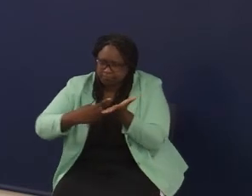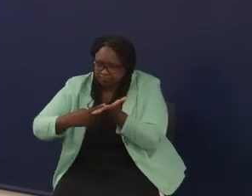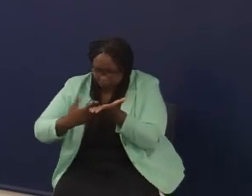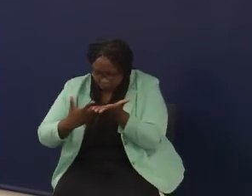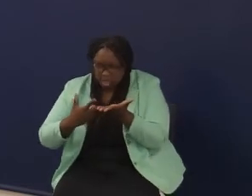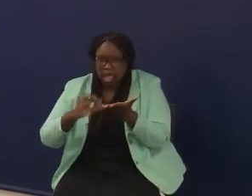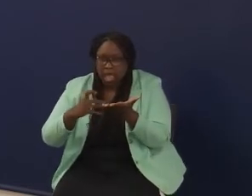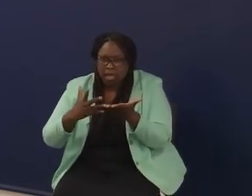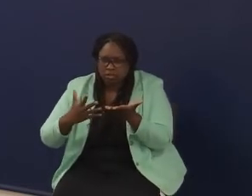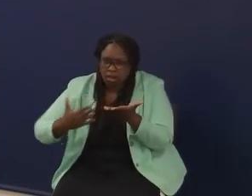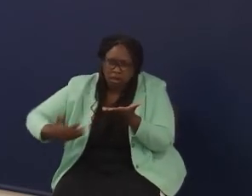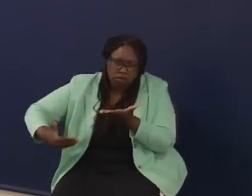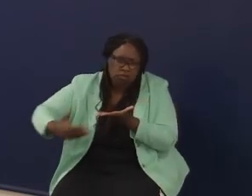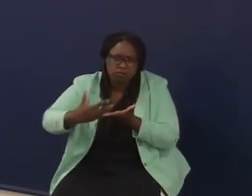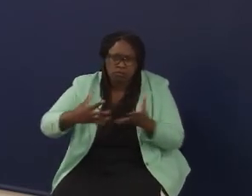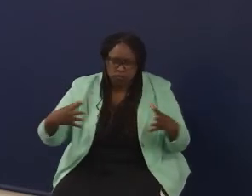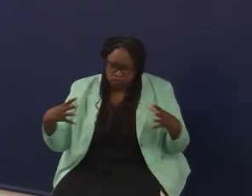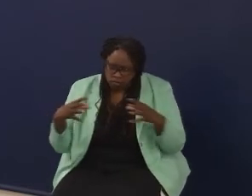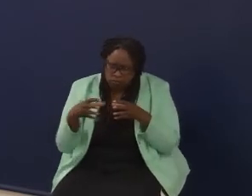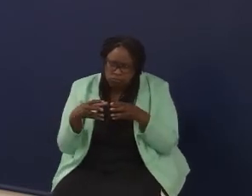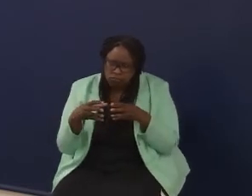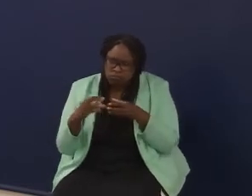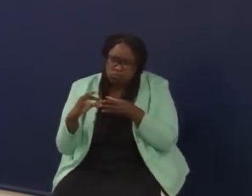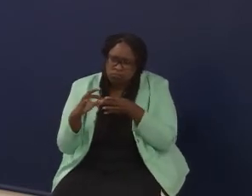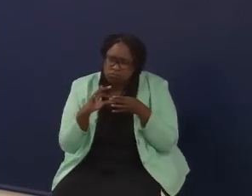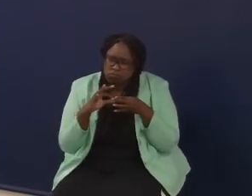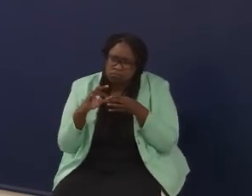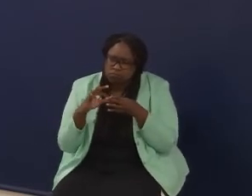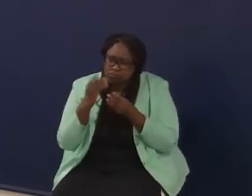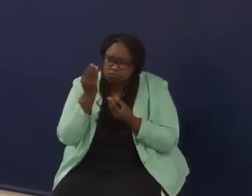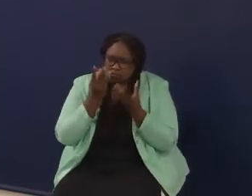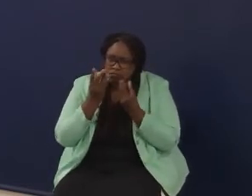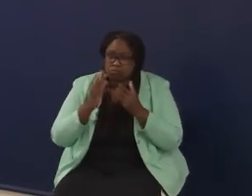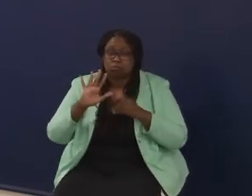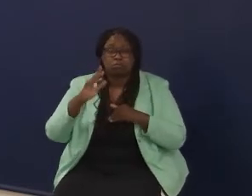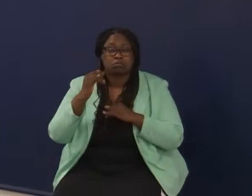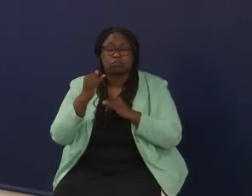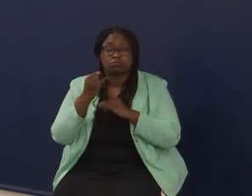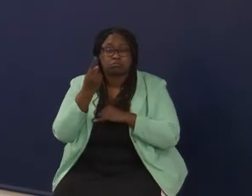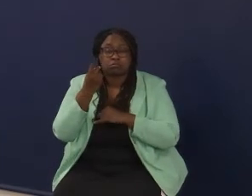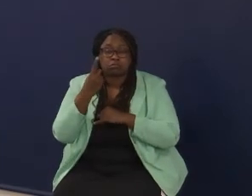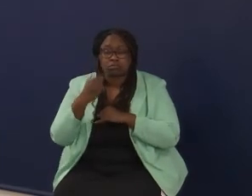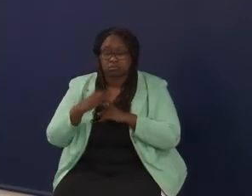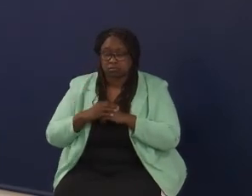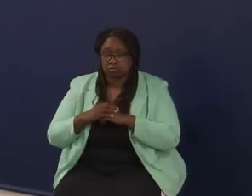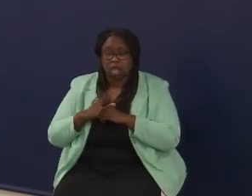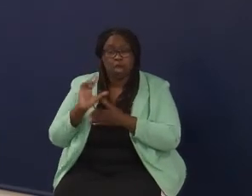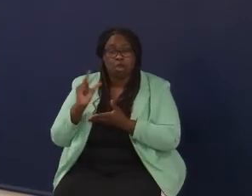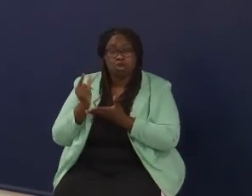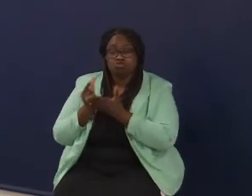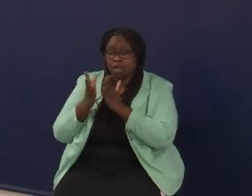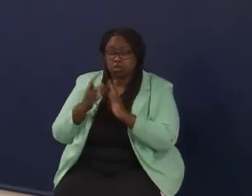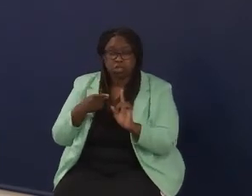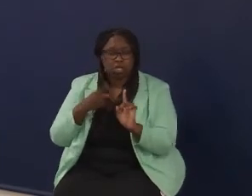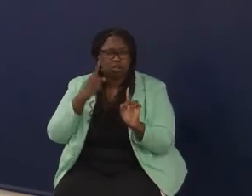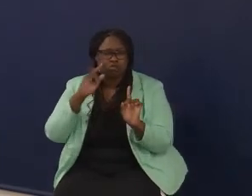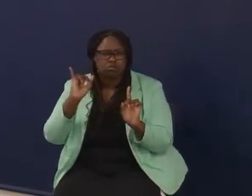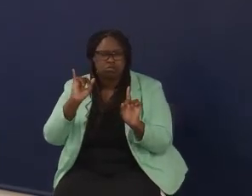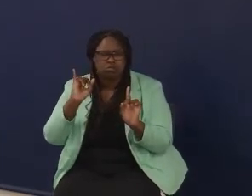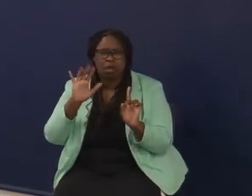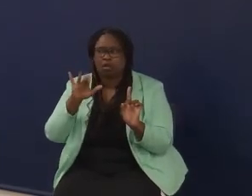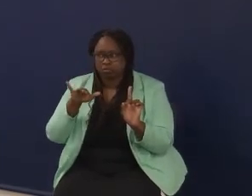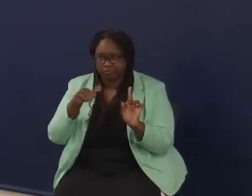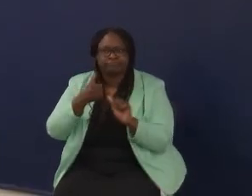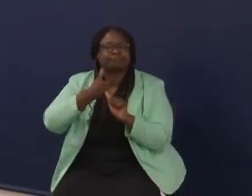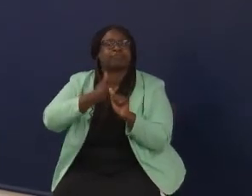we tie them to a pinnacle that, I mean, the last thing that I want is a profile of graduate. say, okay, this is what every Kentucky